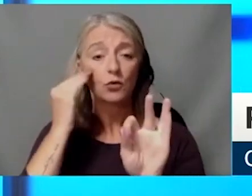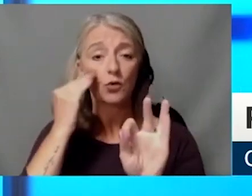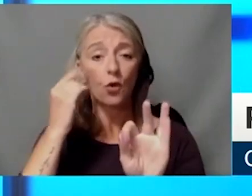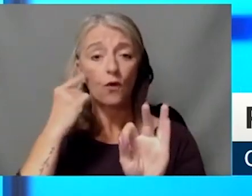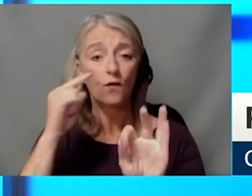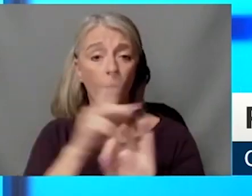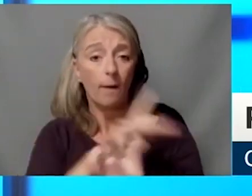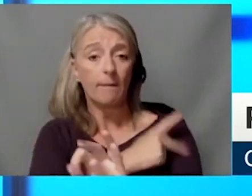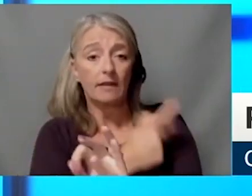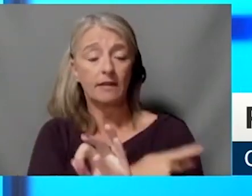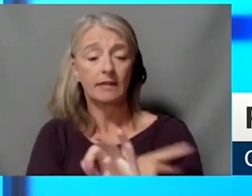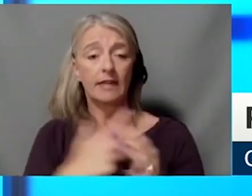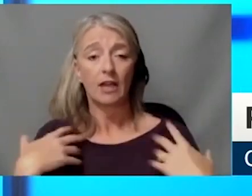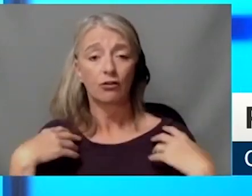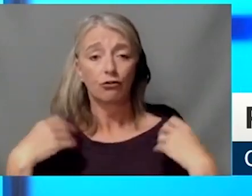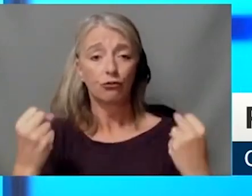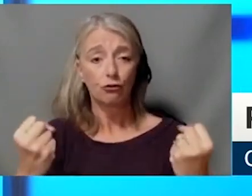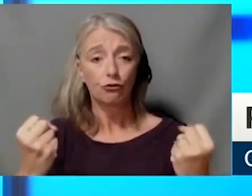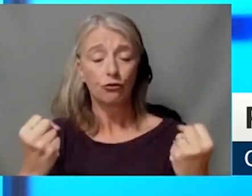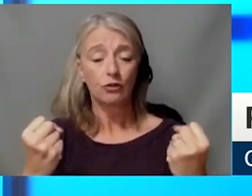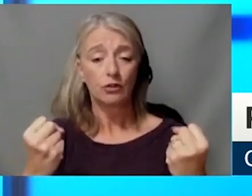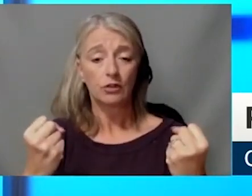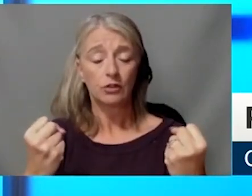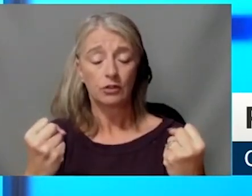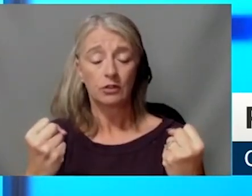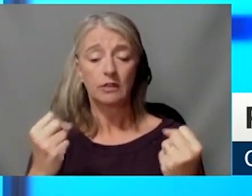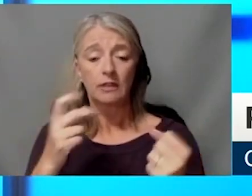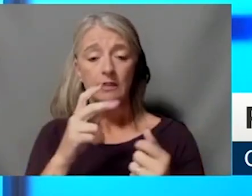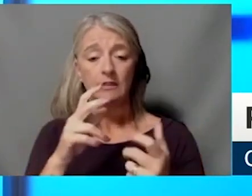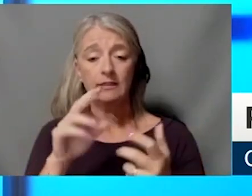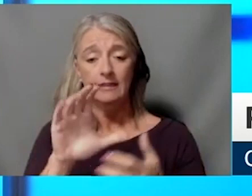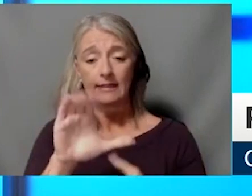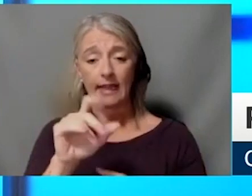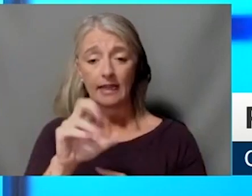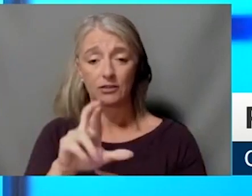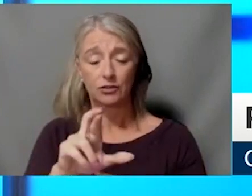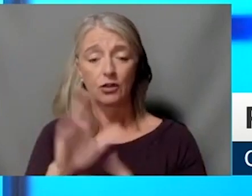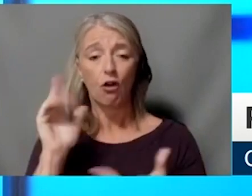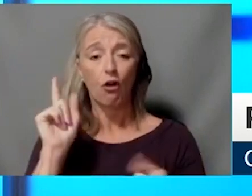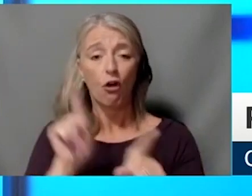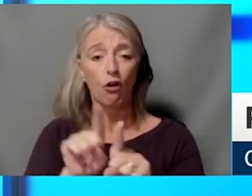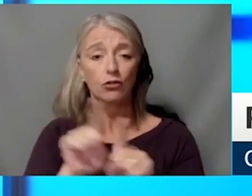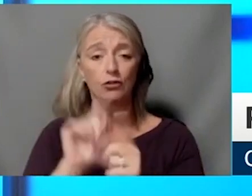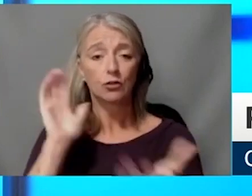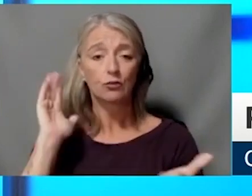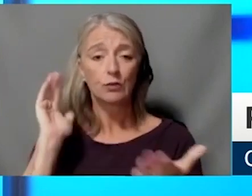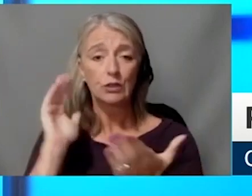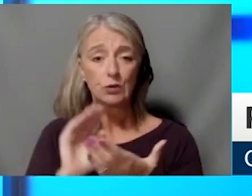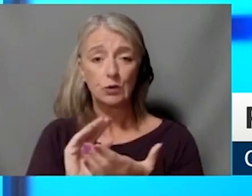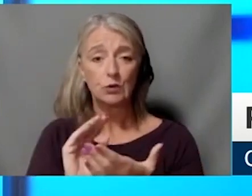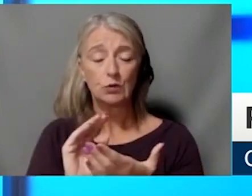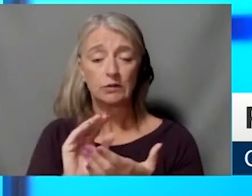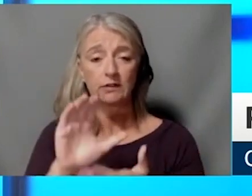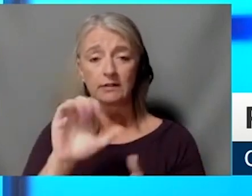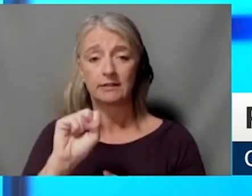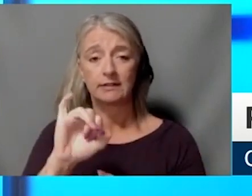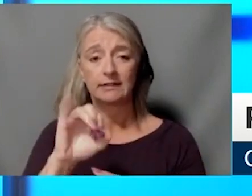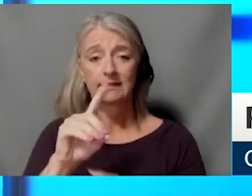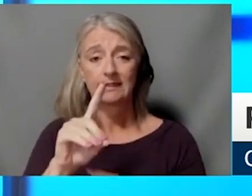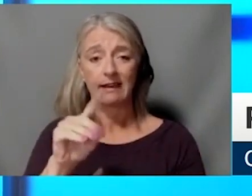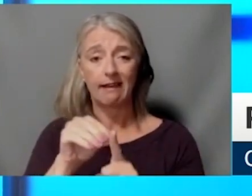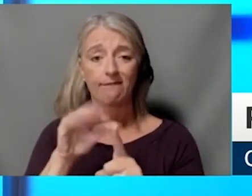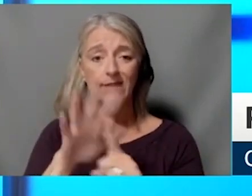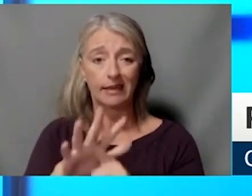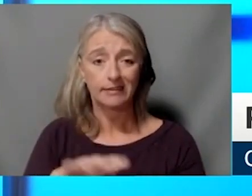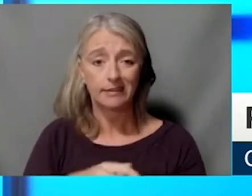minimize impact on side effects and impact on organs next to the tumor. And I think part of our mission here, and I will